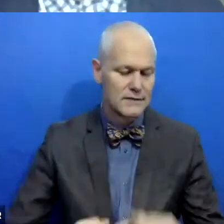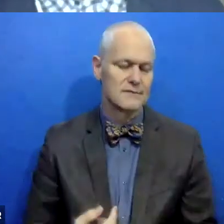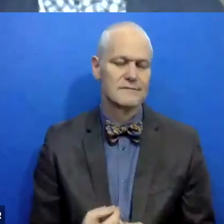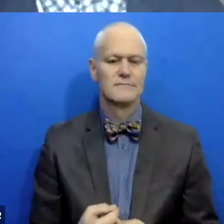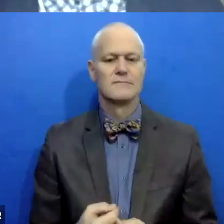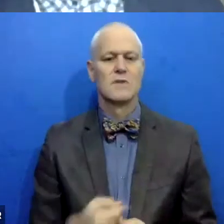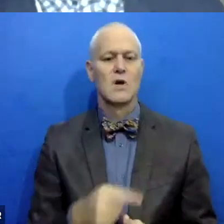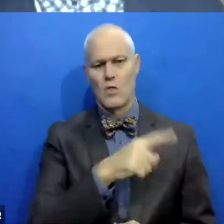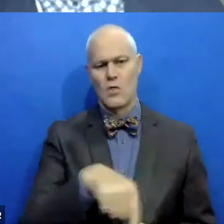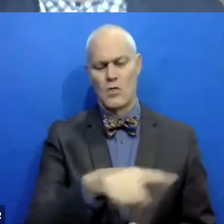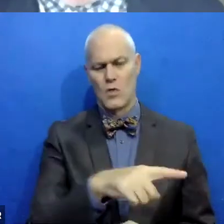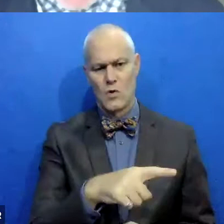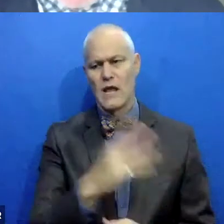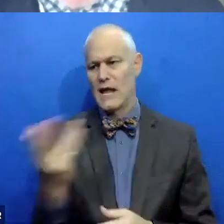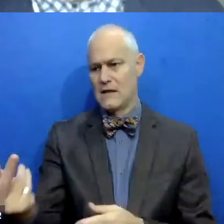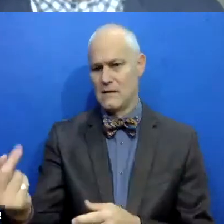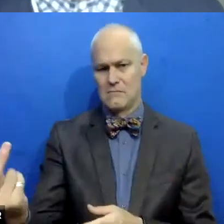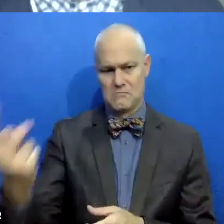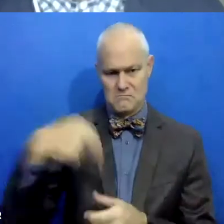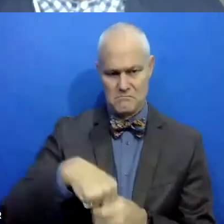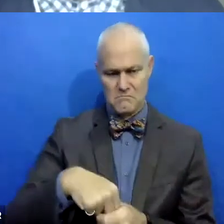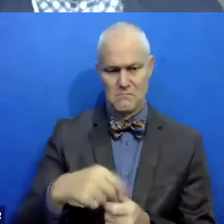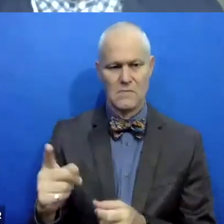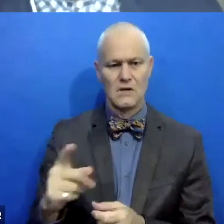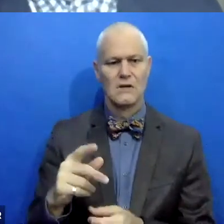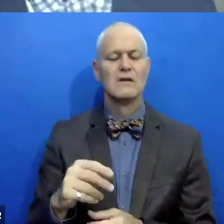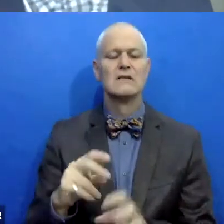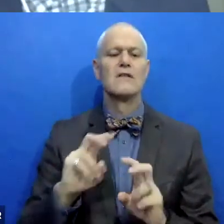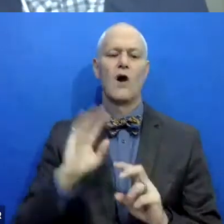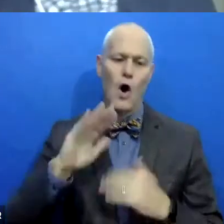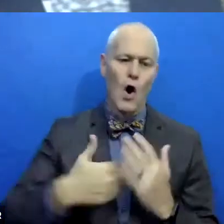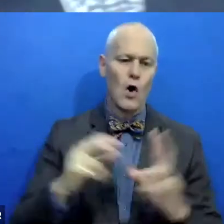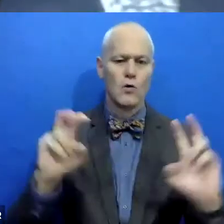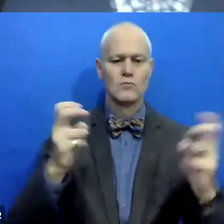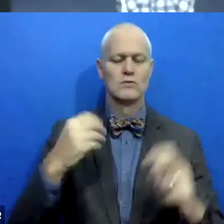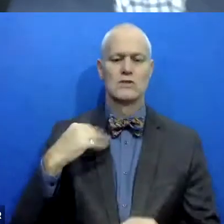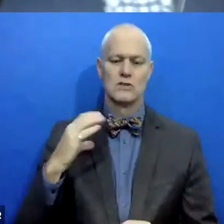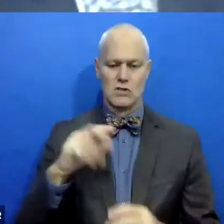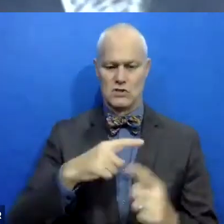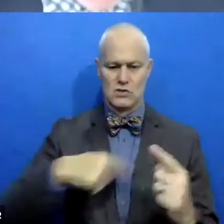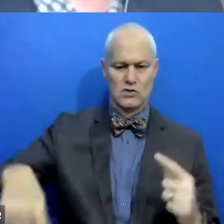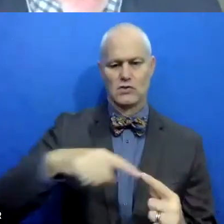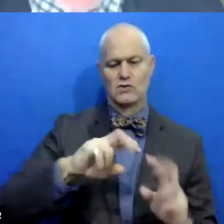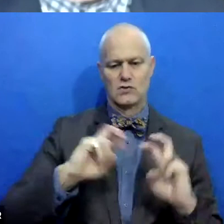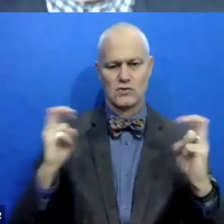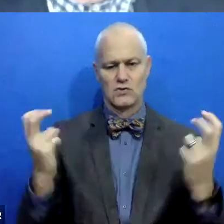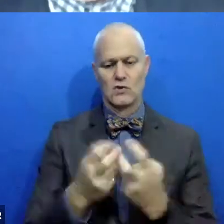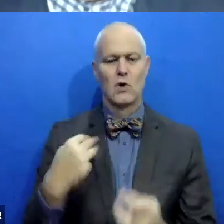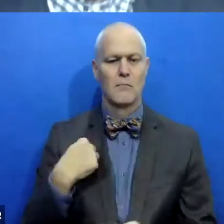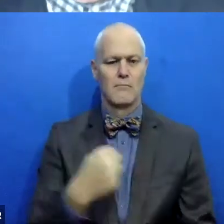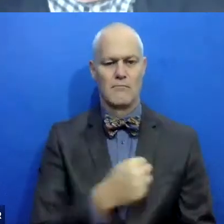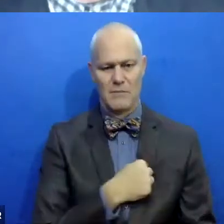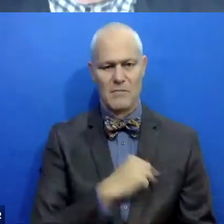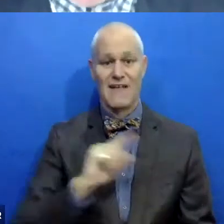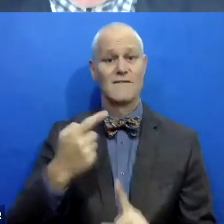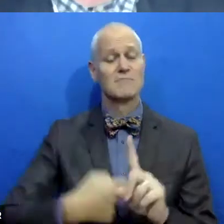those folks and the participant, we've referred to them all as circle members. The first month or so of the circle process is them all getting